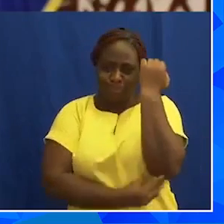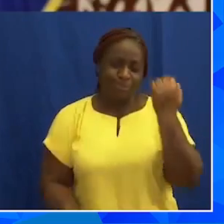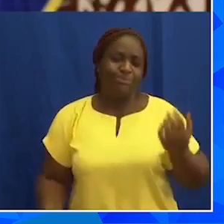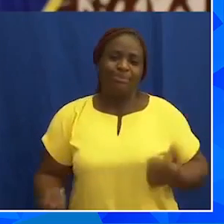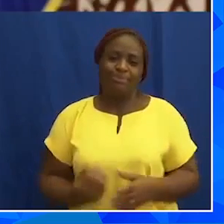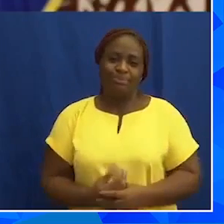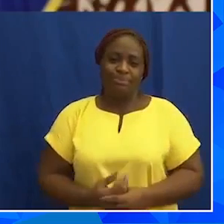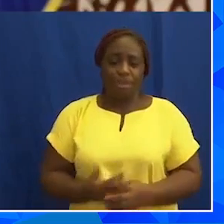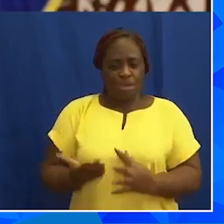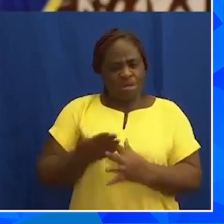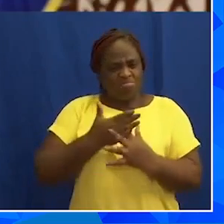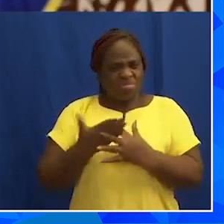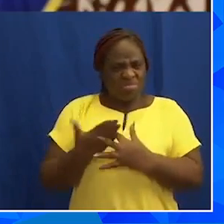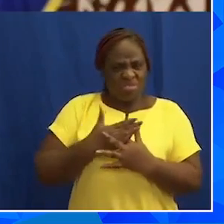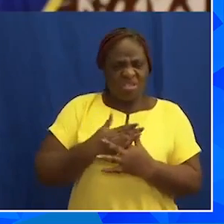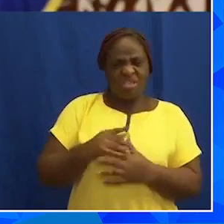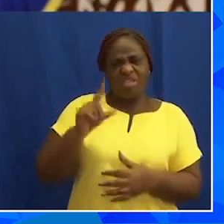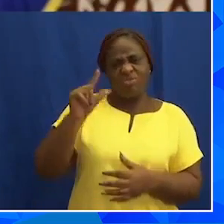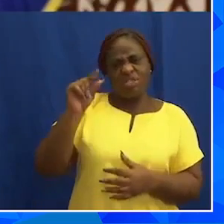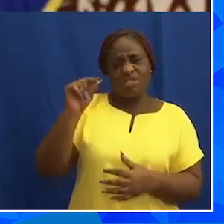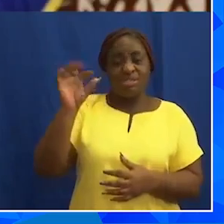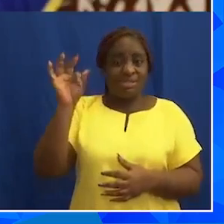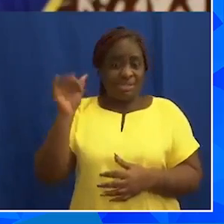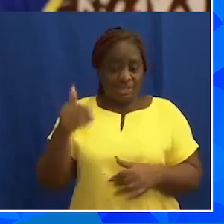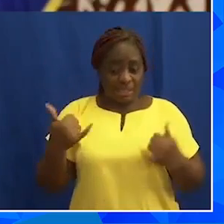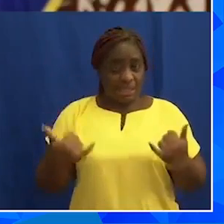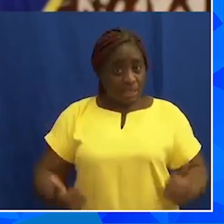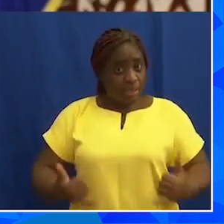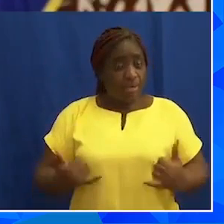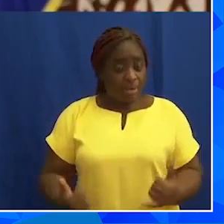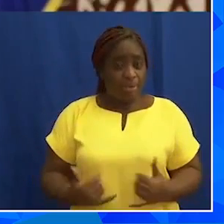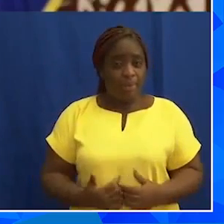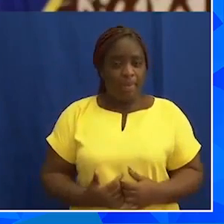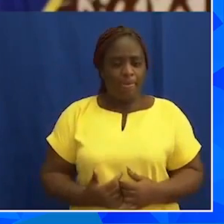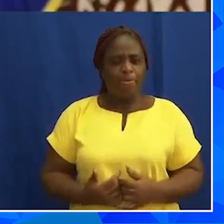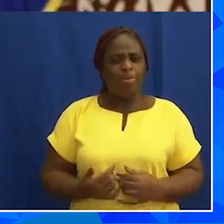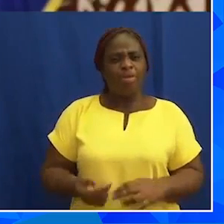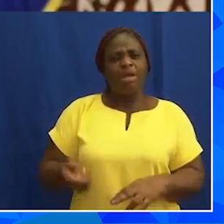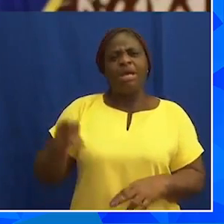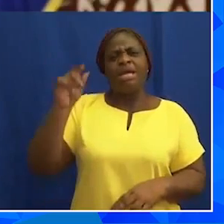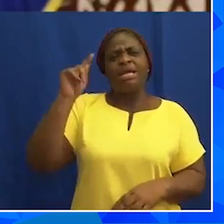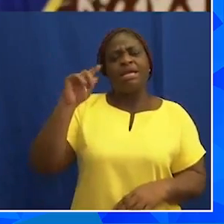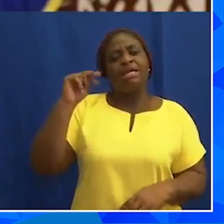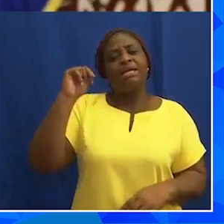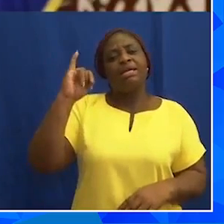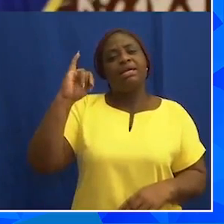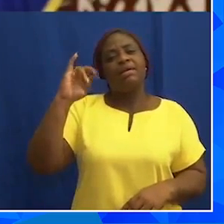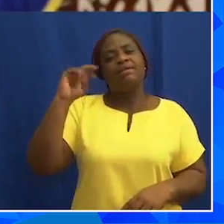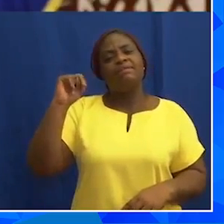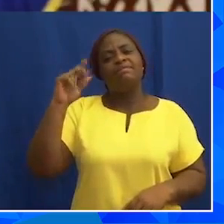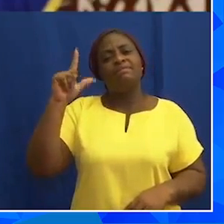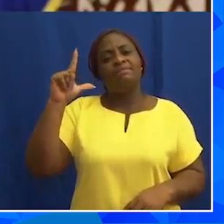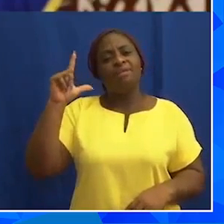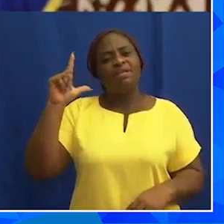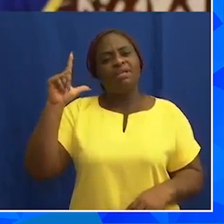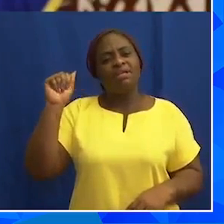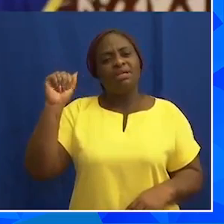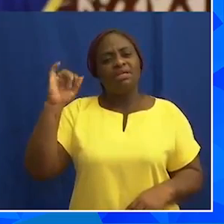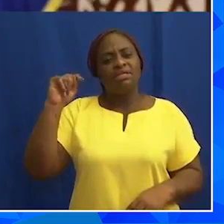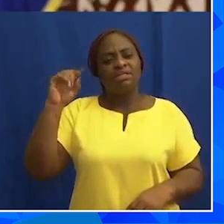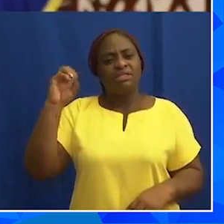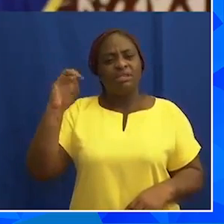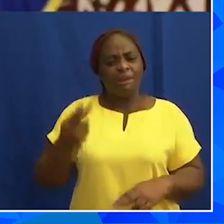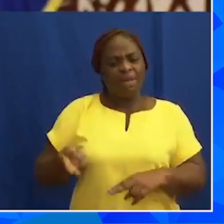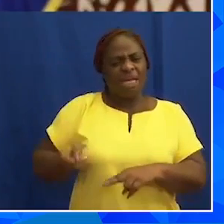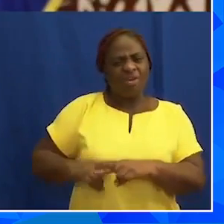In the end of 2019 and now, inflation in Ghana has increased by five-fold,